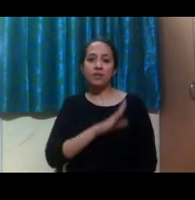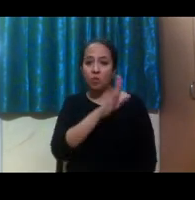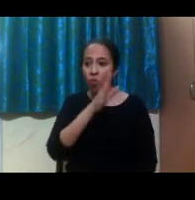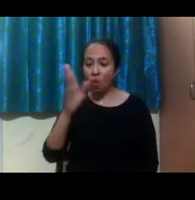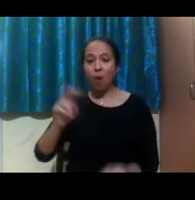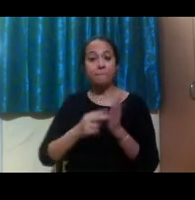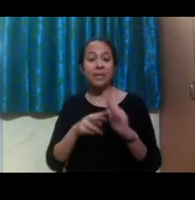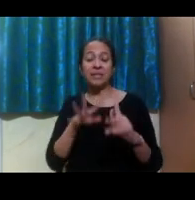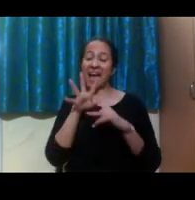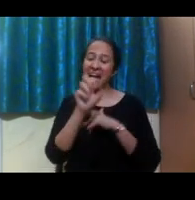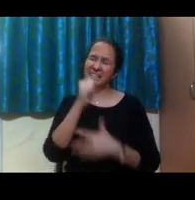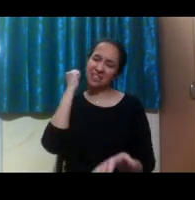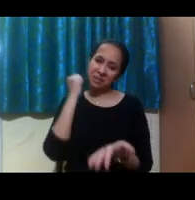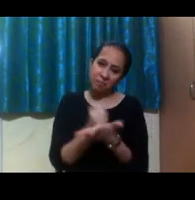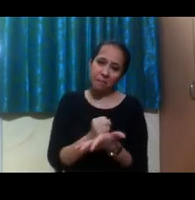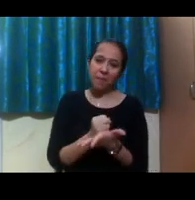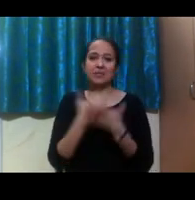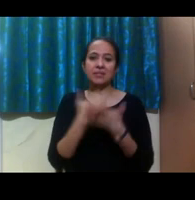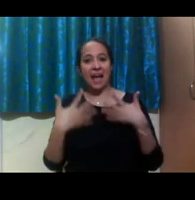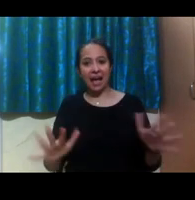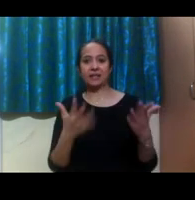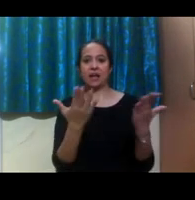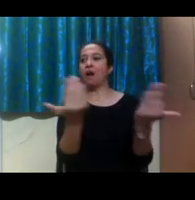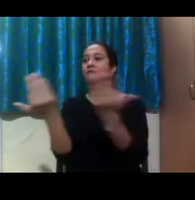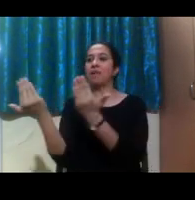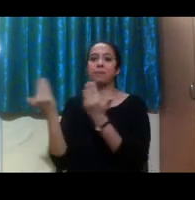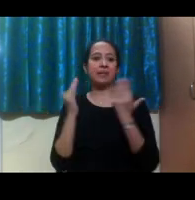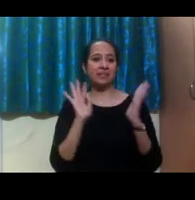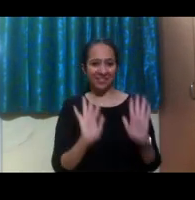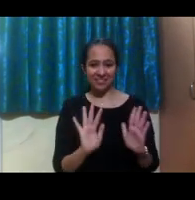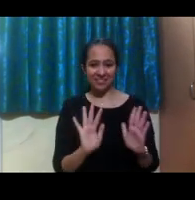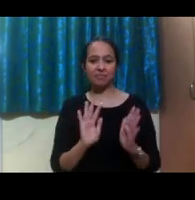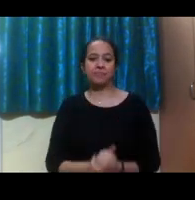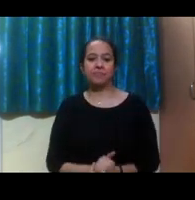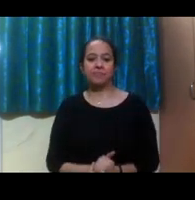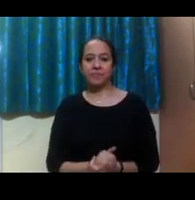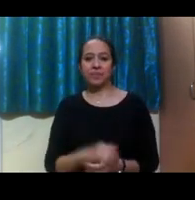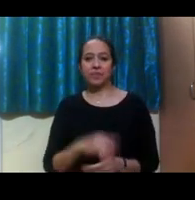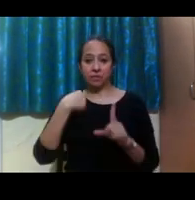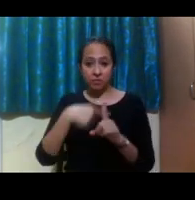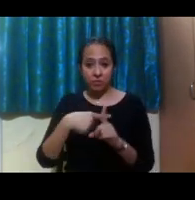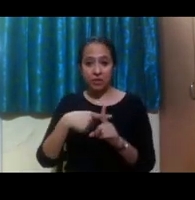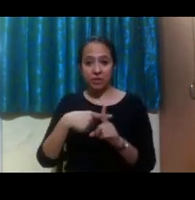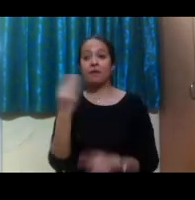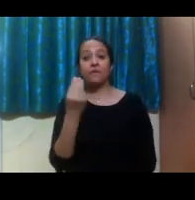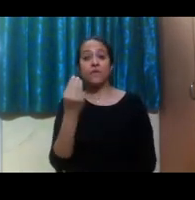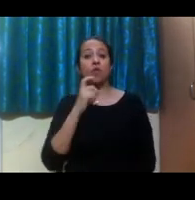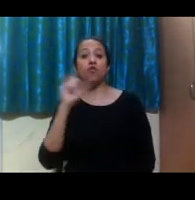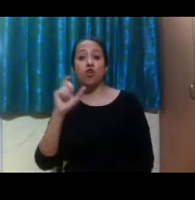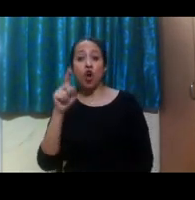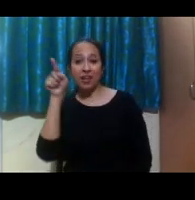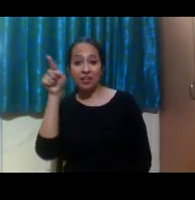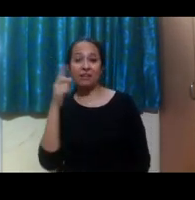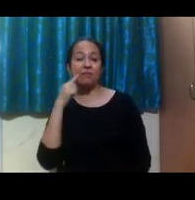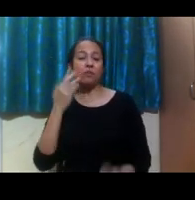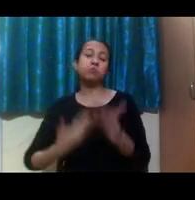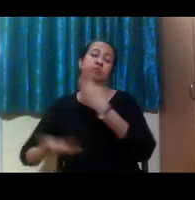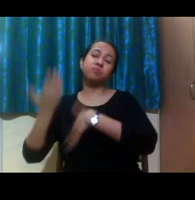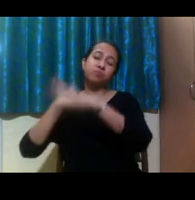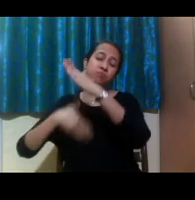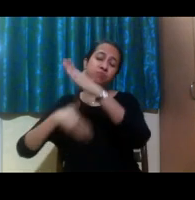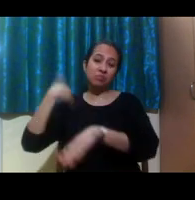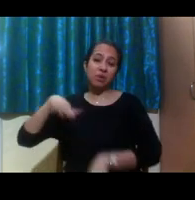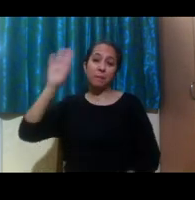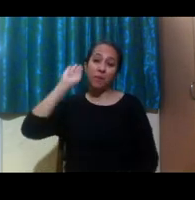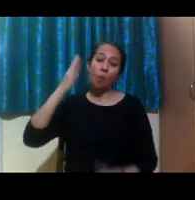have access to any building, any room on campus. Now what's cool with some college campuses that they're very old and so they have some pretty